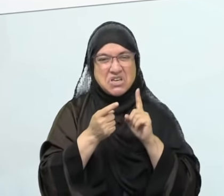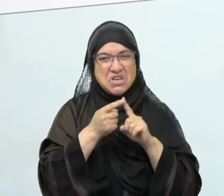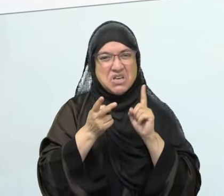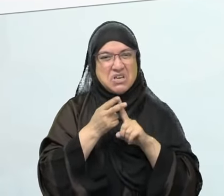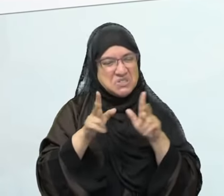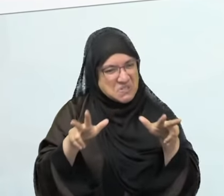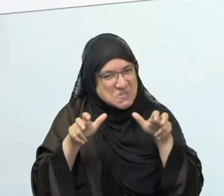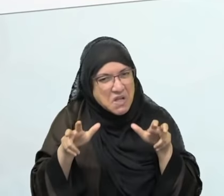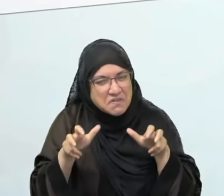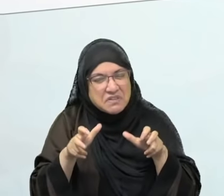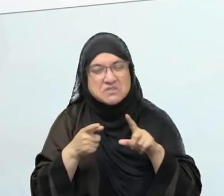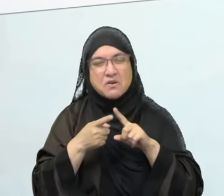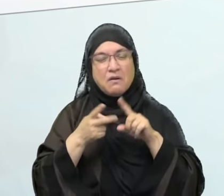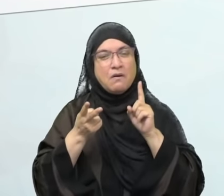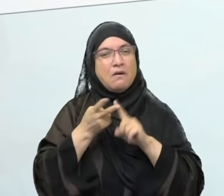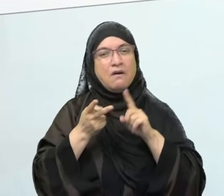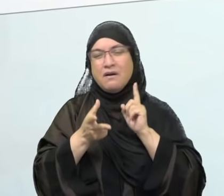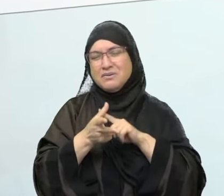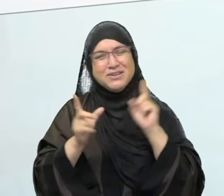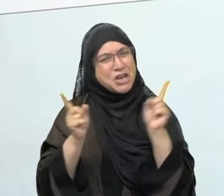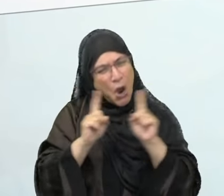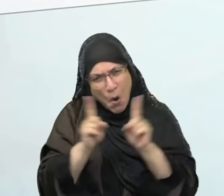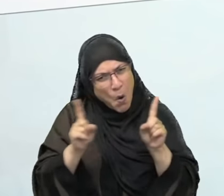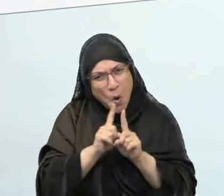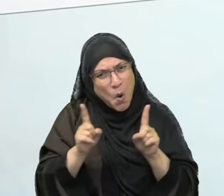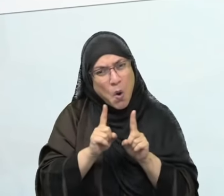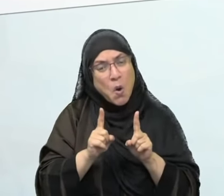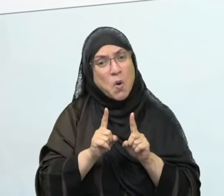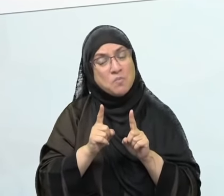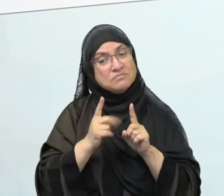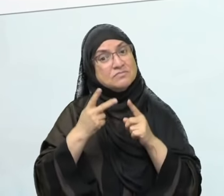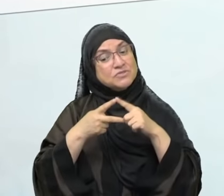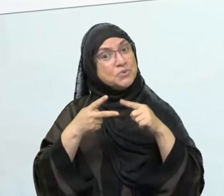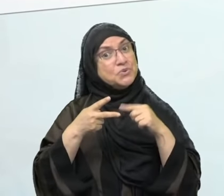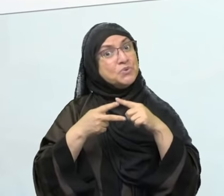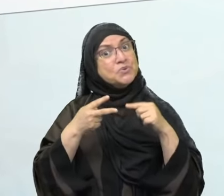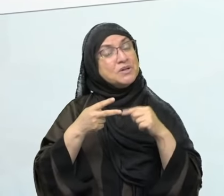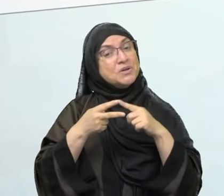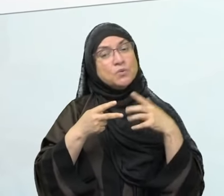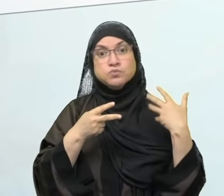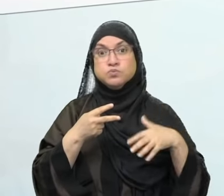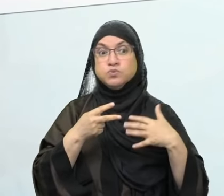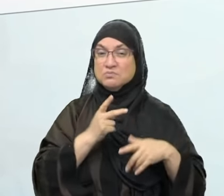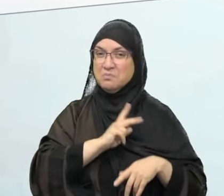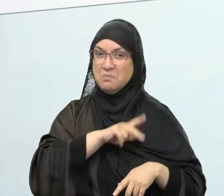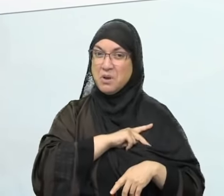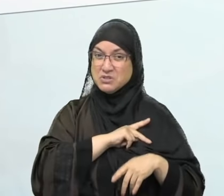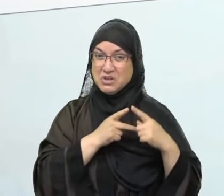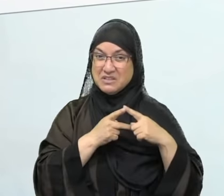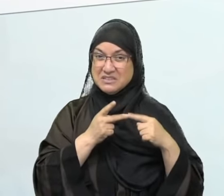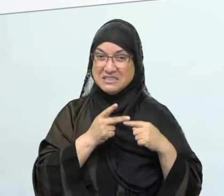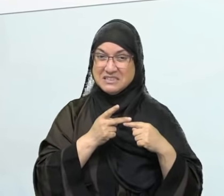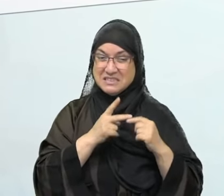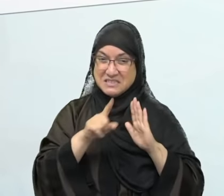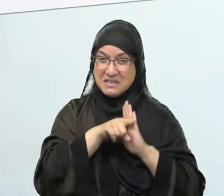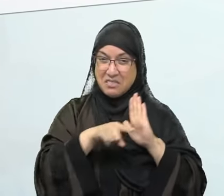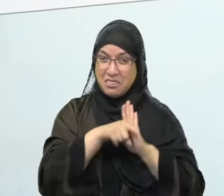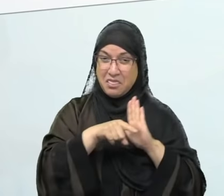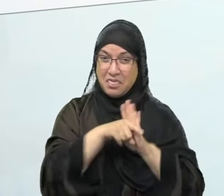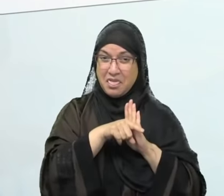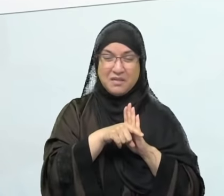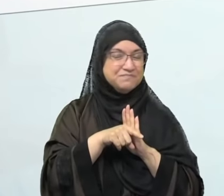to a point spiritually where their belief would not be able to coexist